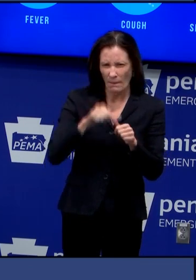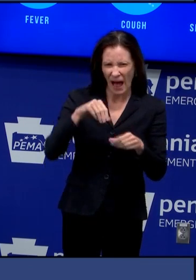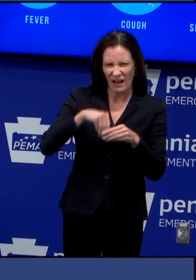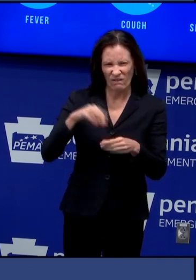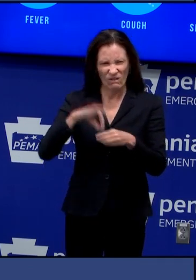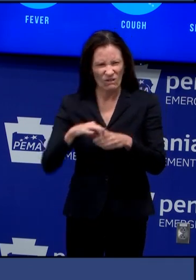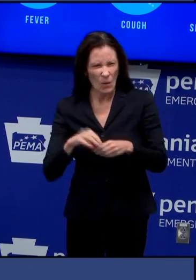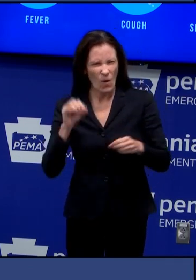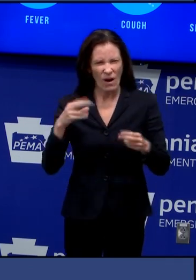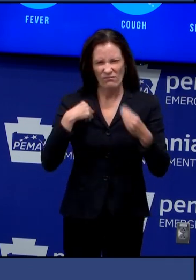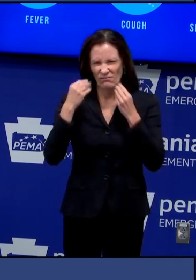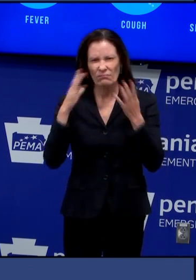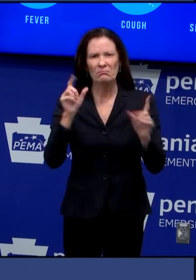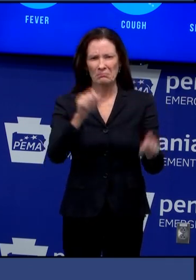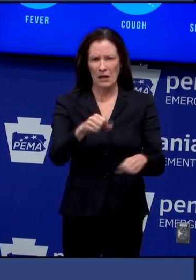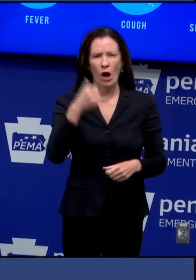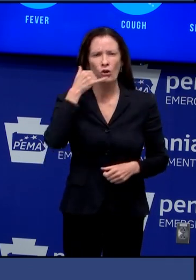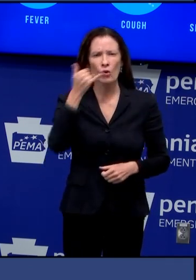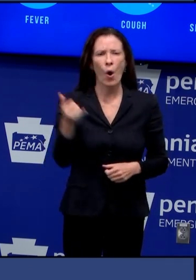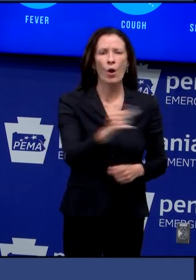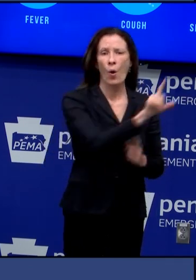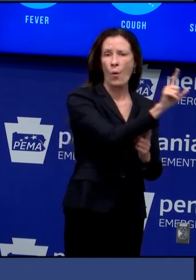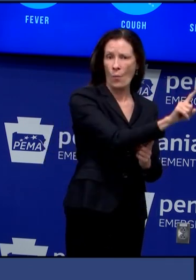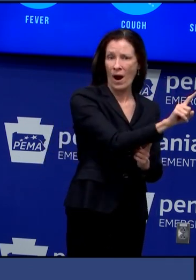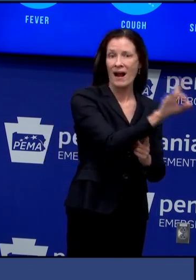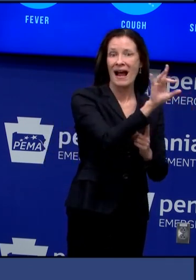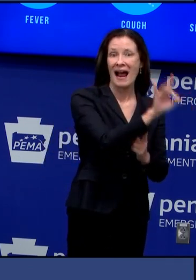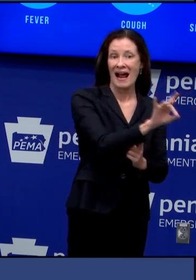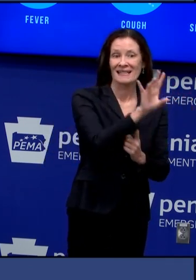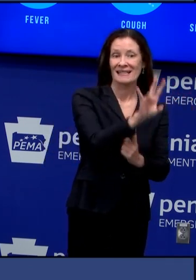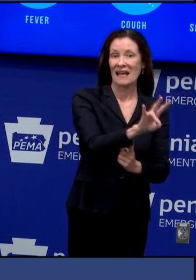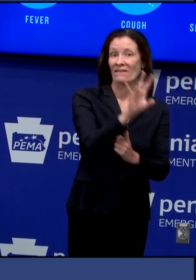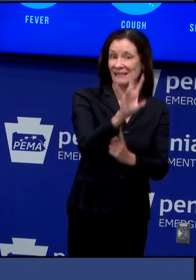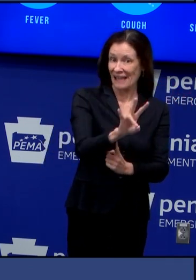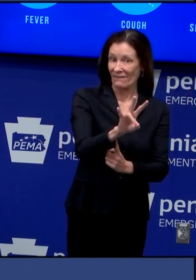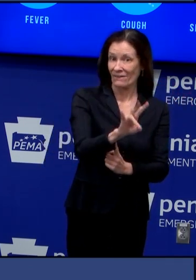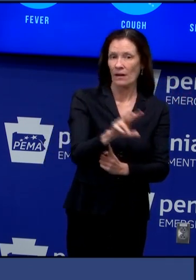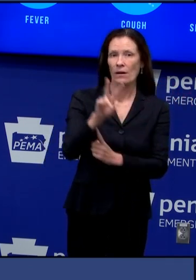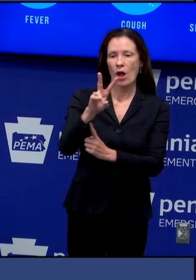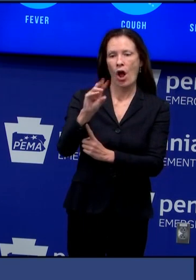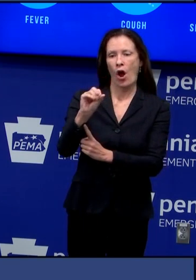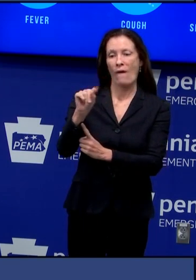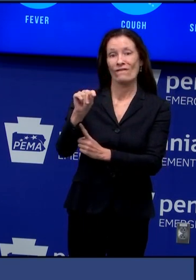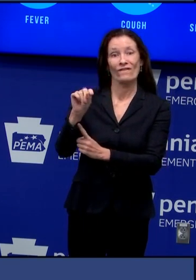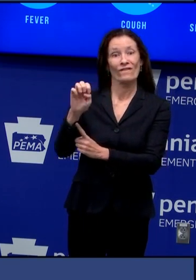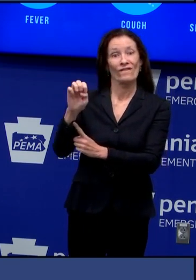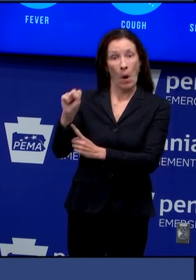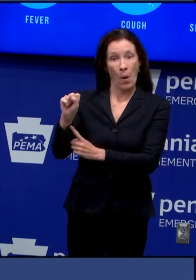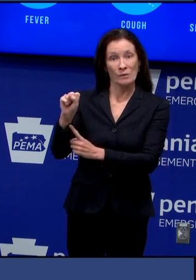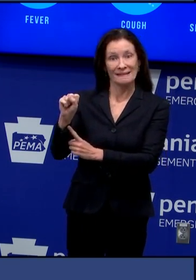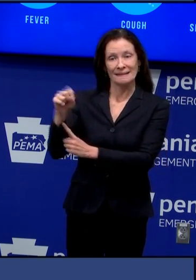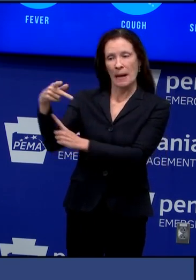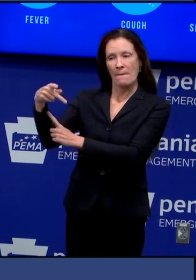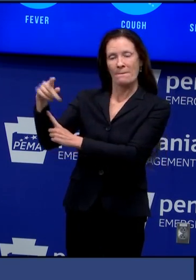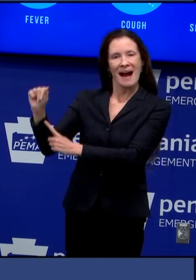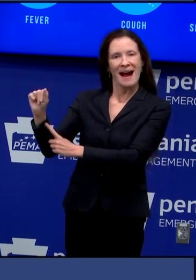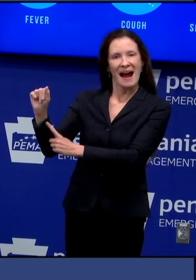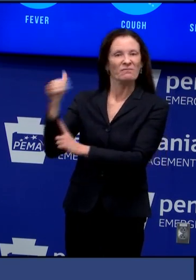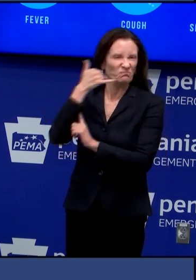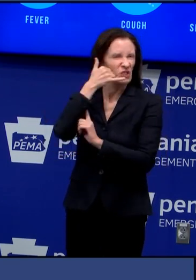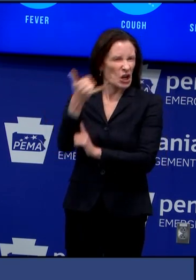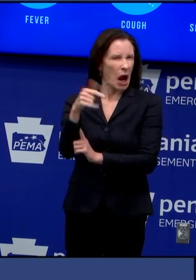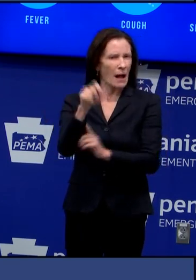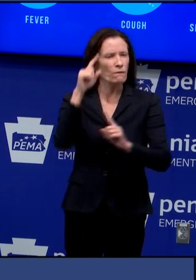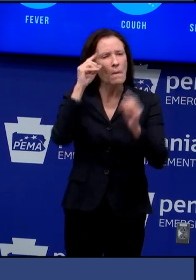I'd like to emphasize how important it is for voters to have their voice heard and to be able to cast their ballot even in a pandemic